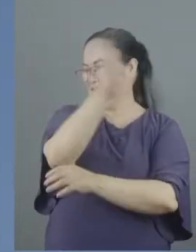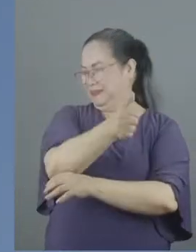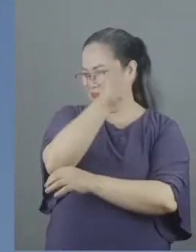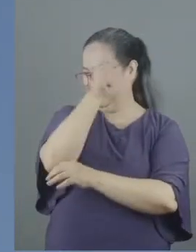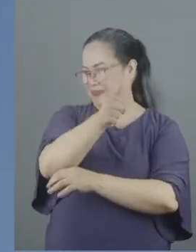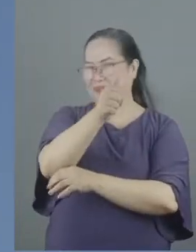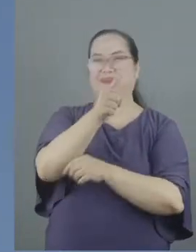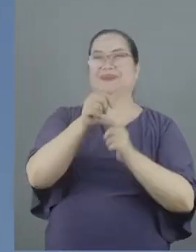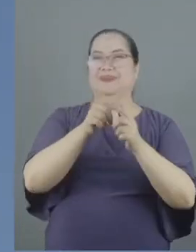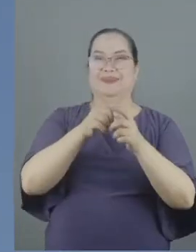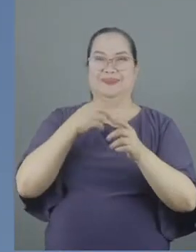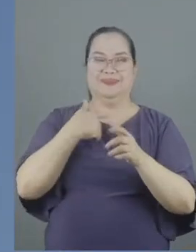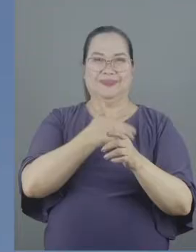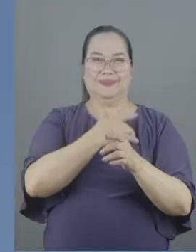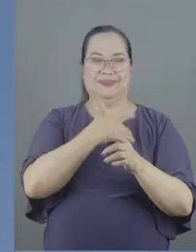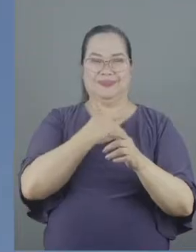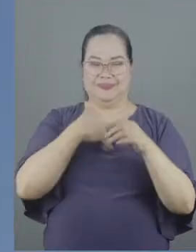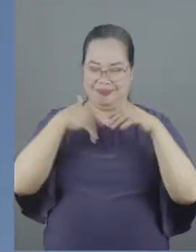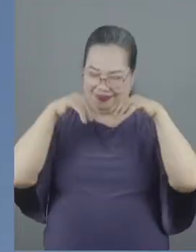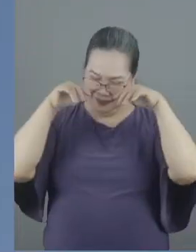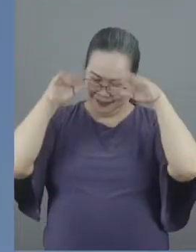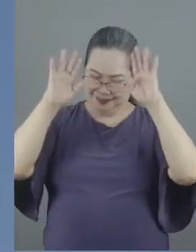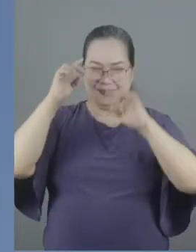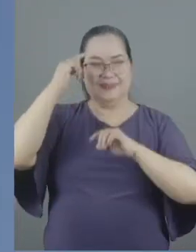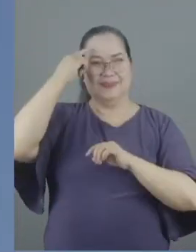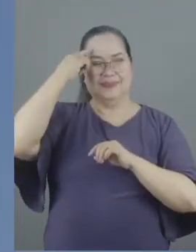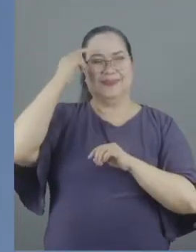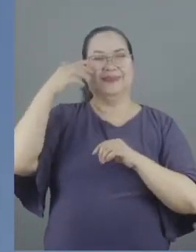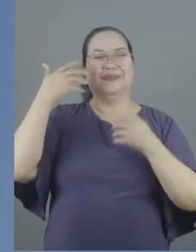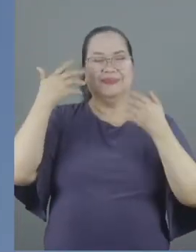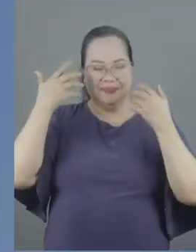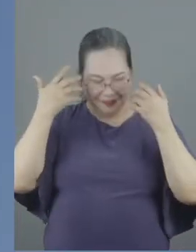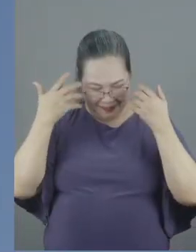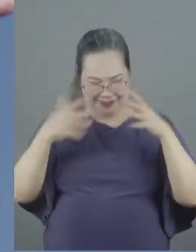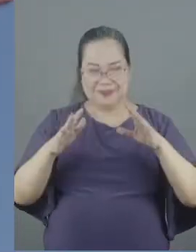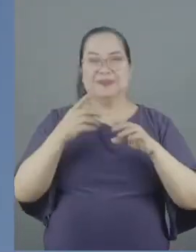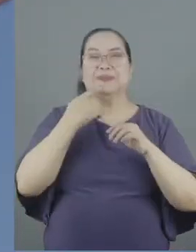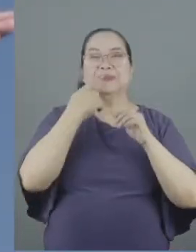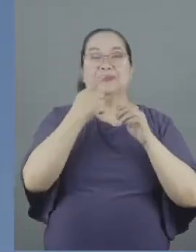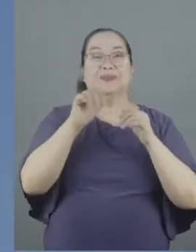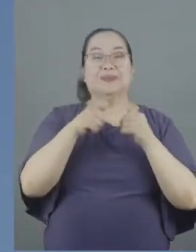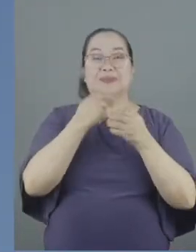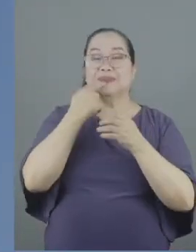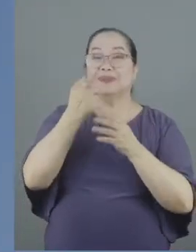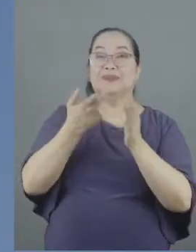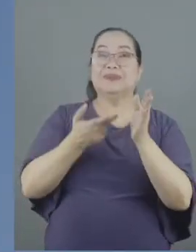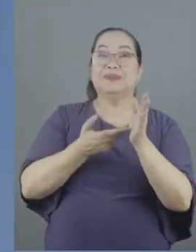And some of us are resigned to the thought of, they already know what I'm going to say, so why will I say it?